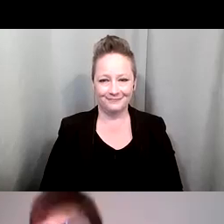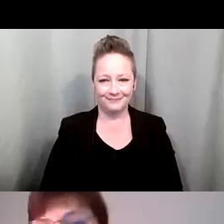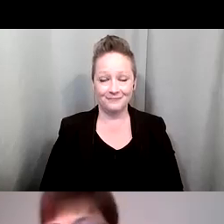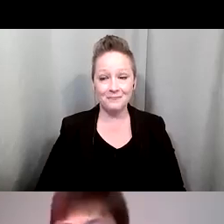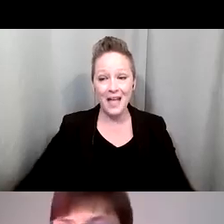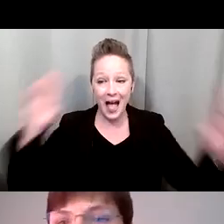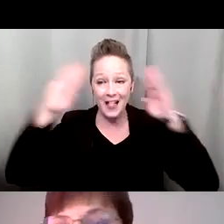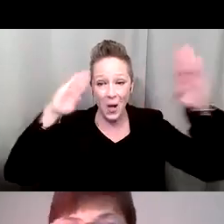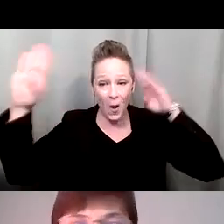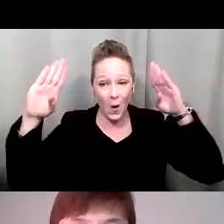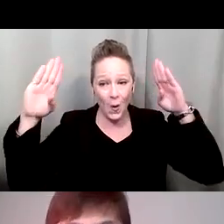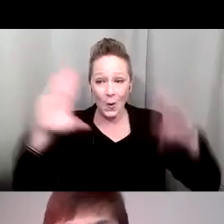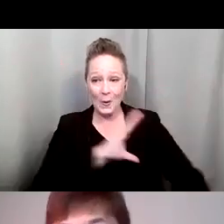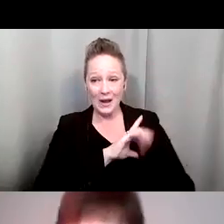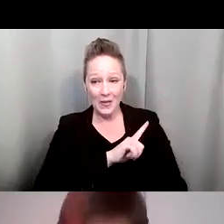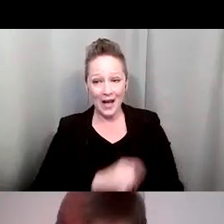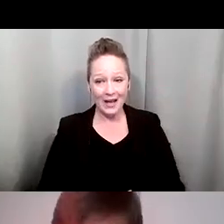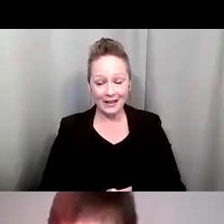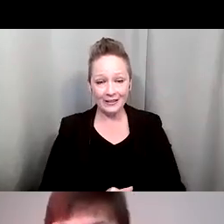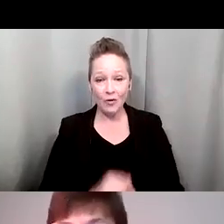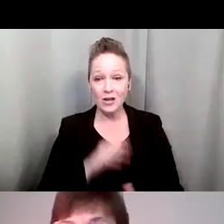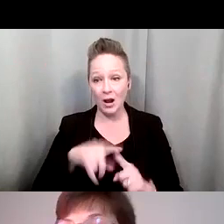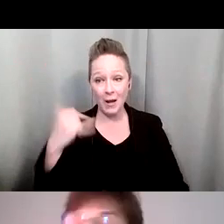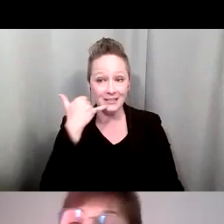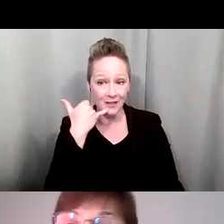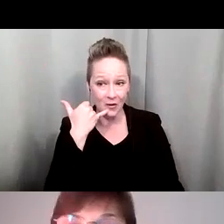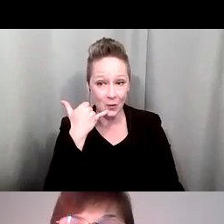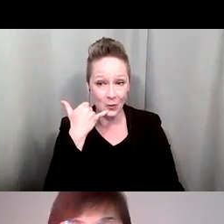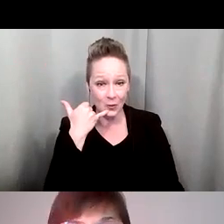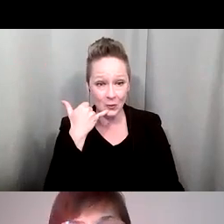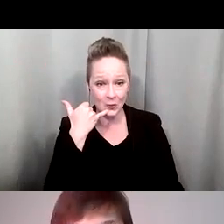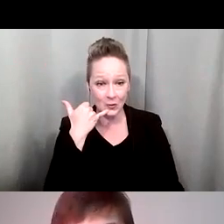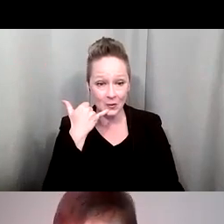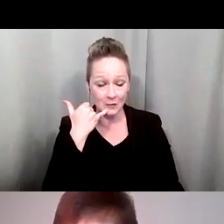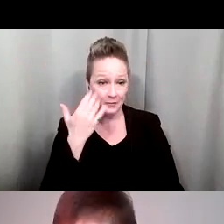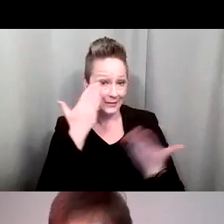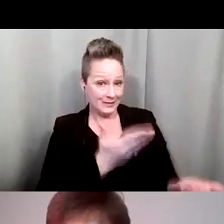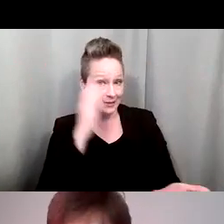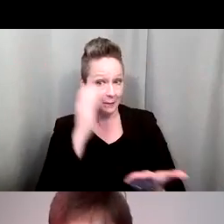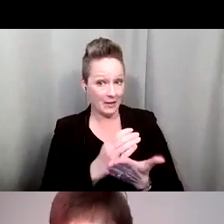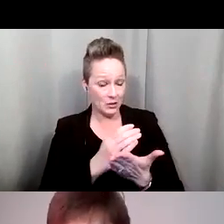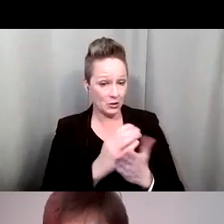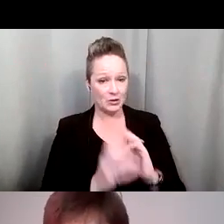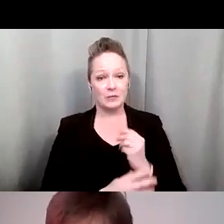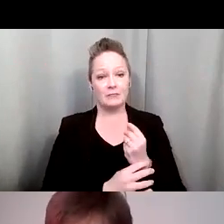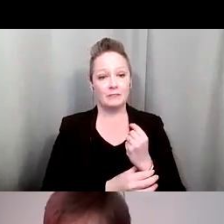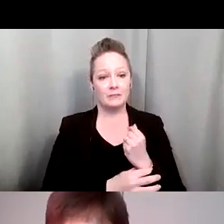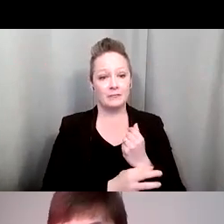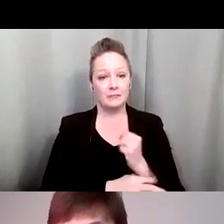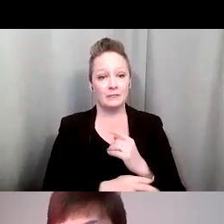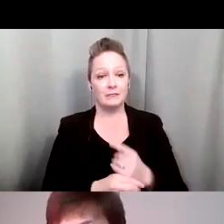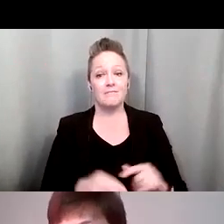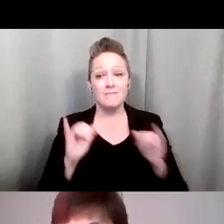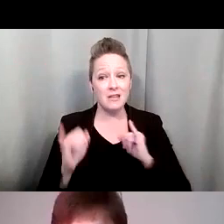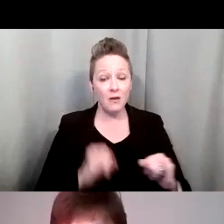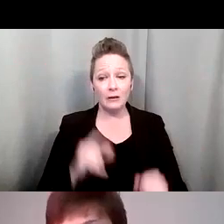Hello, this is Caroline, and we're going to talk about telephone. As you see in the picture here, the individuals who are deaf and hard of hearing, no